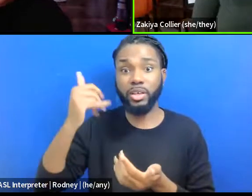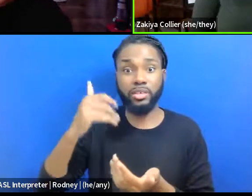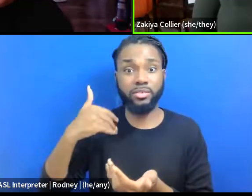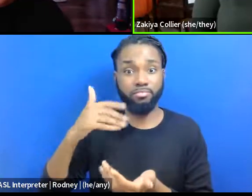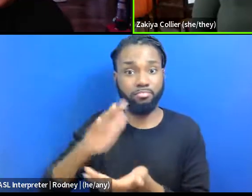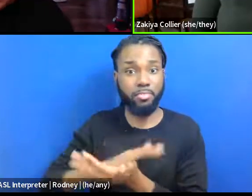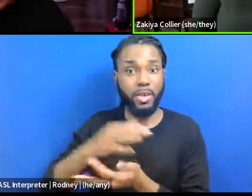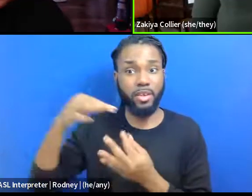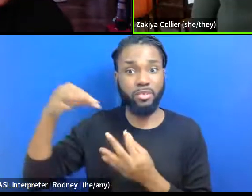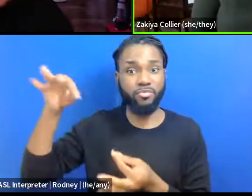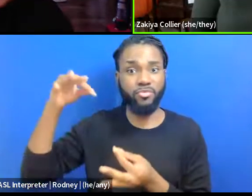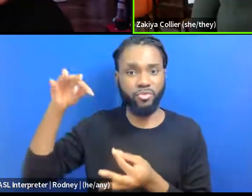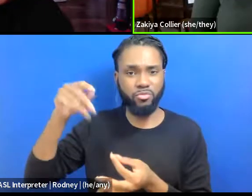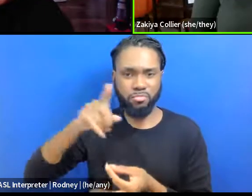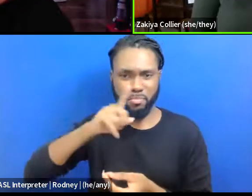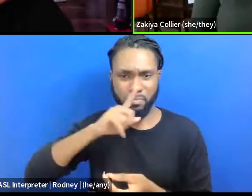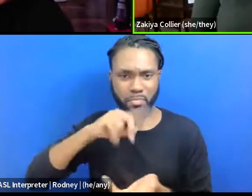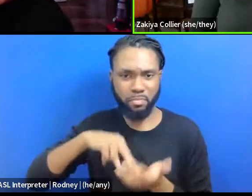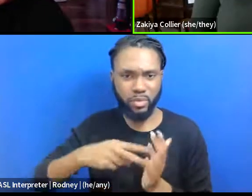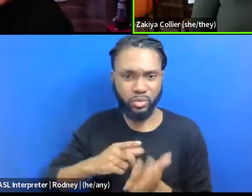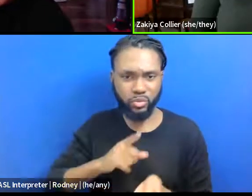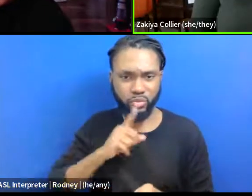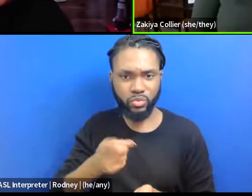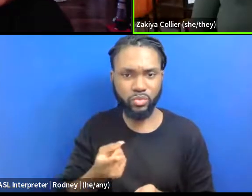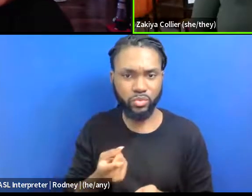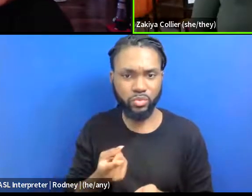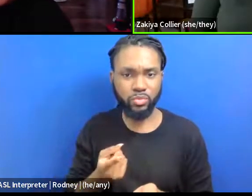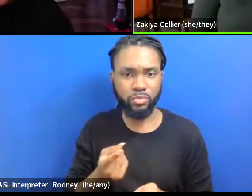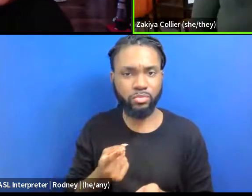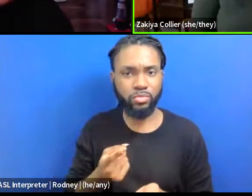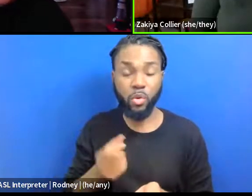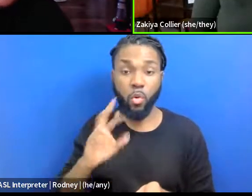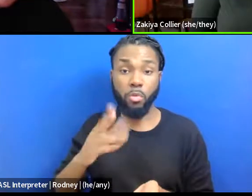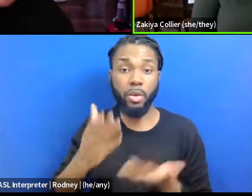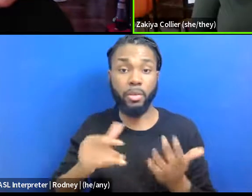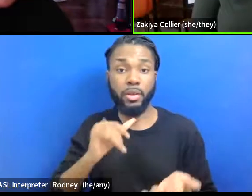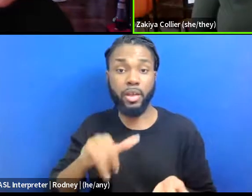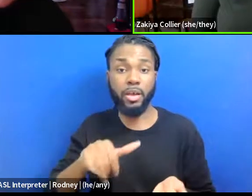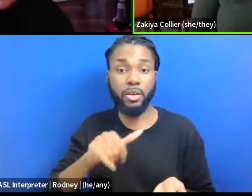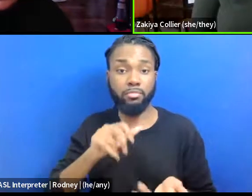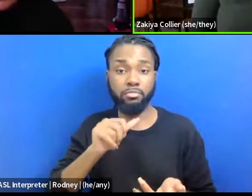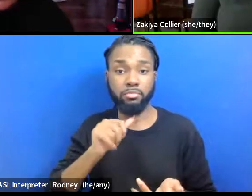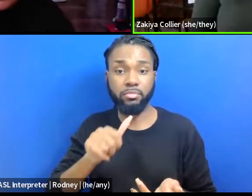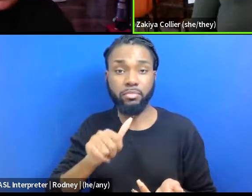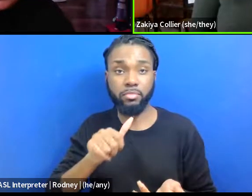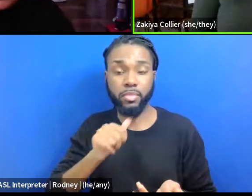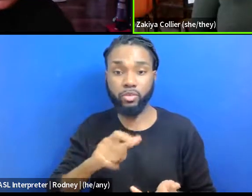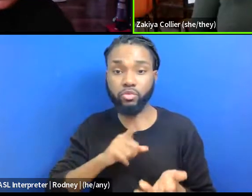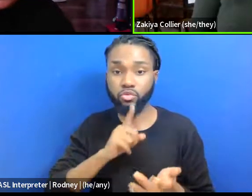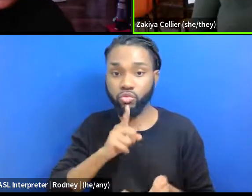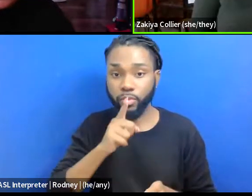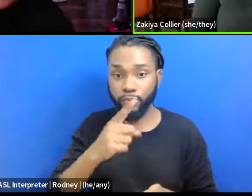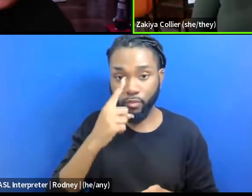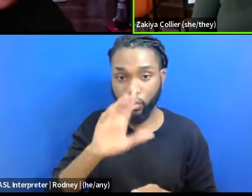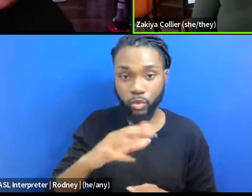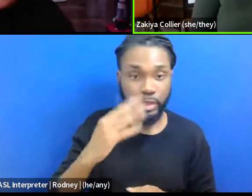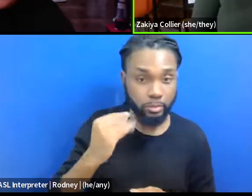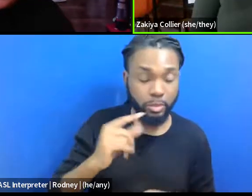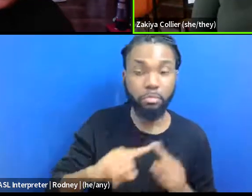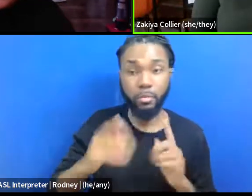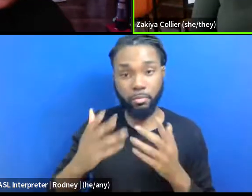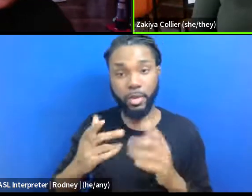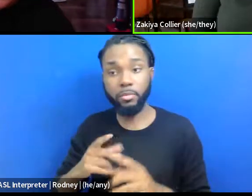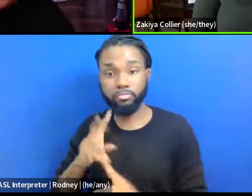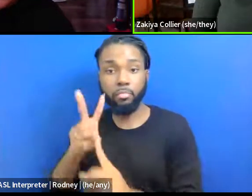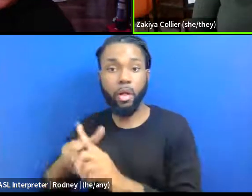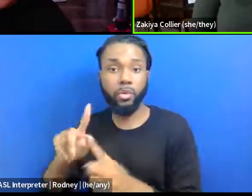it's true. Um, or it doesn't mean it's true to your own experience. And it may be true to someone else's experience,